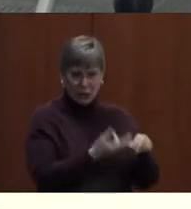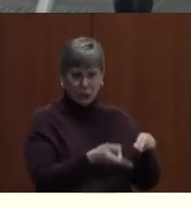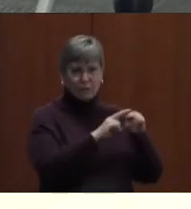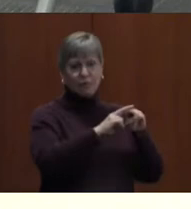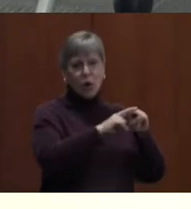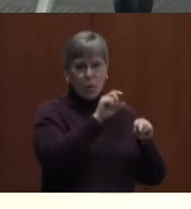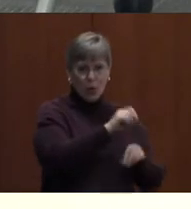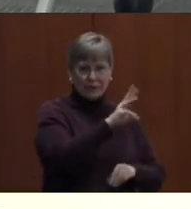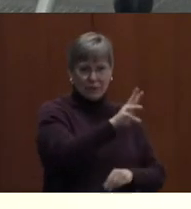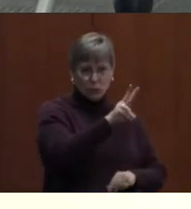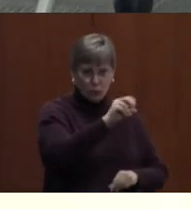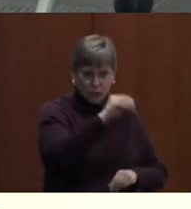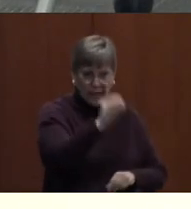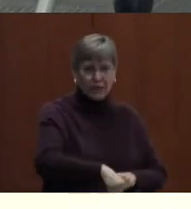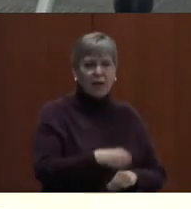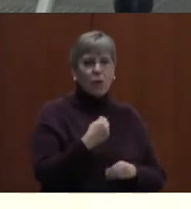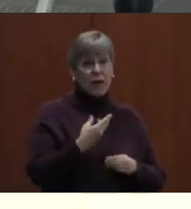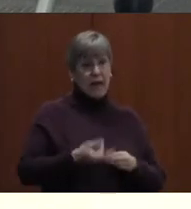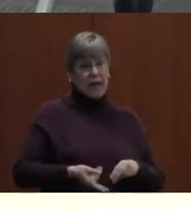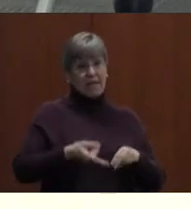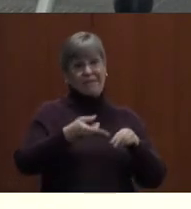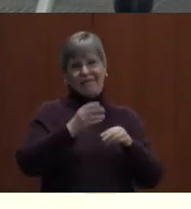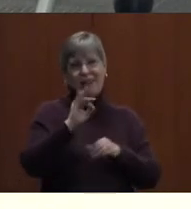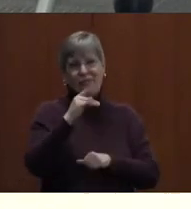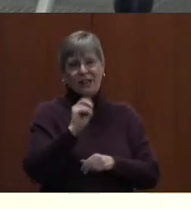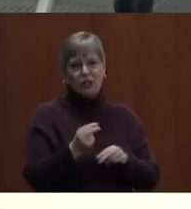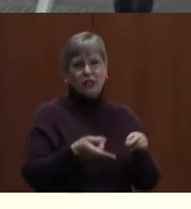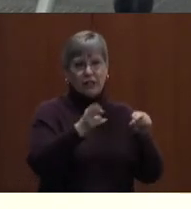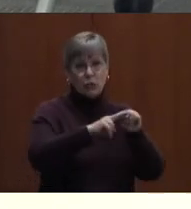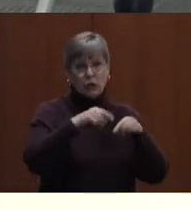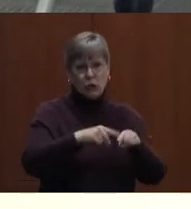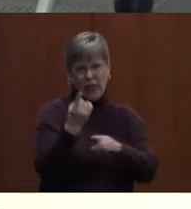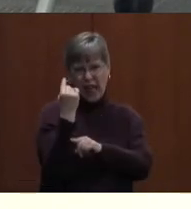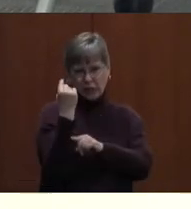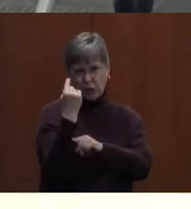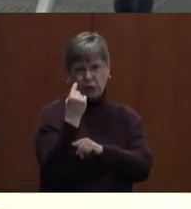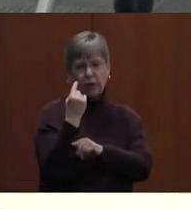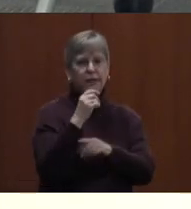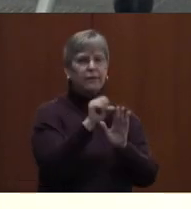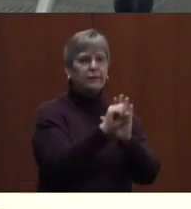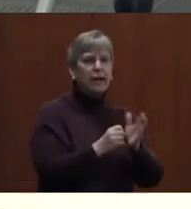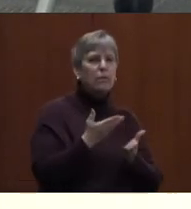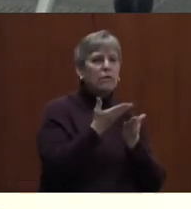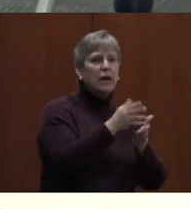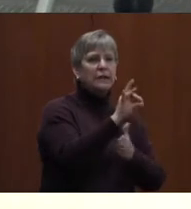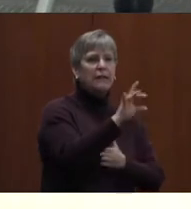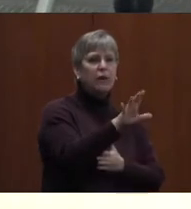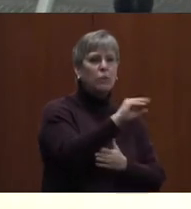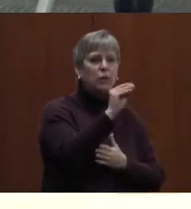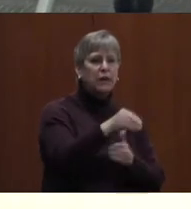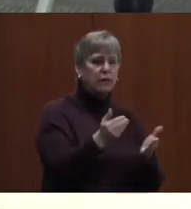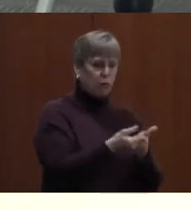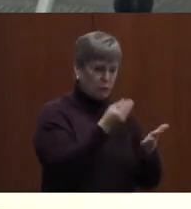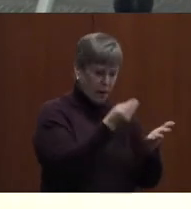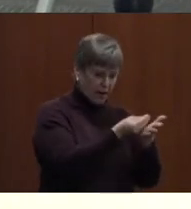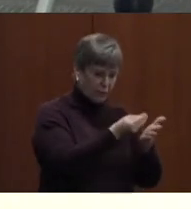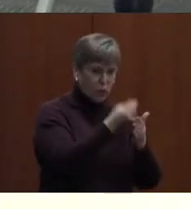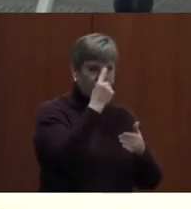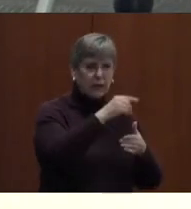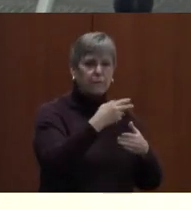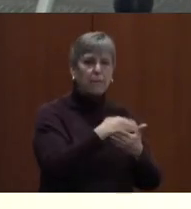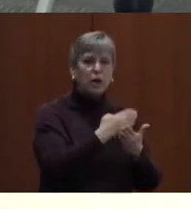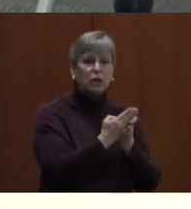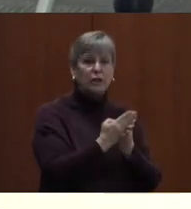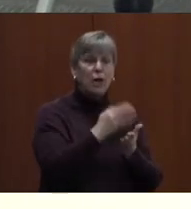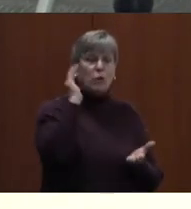by 7.5% in the last year. Most importantly, the state is providing 85% of the new revenue to this budget, minimizing